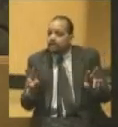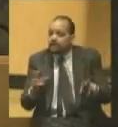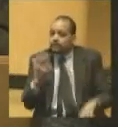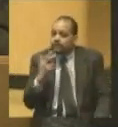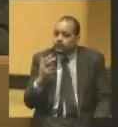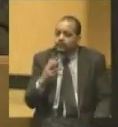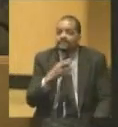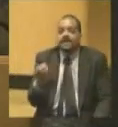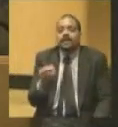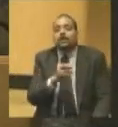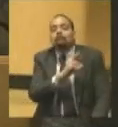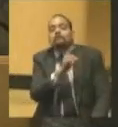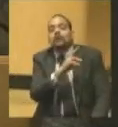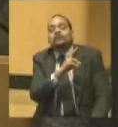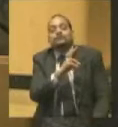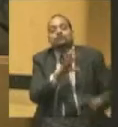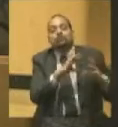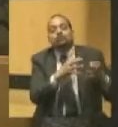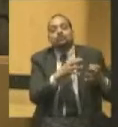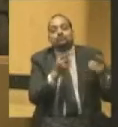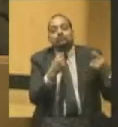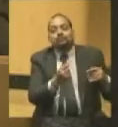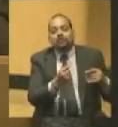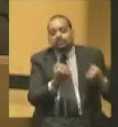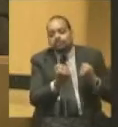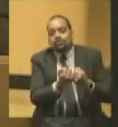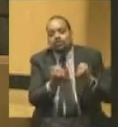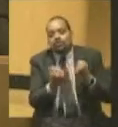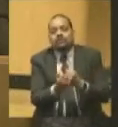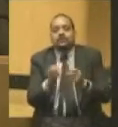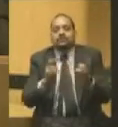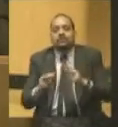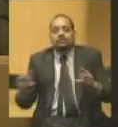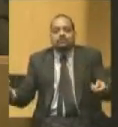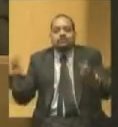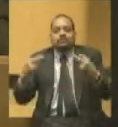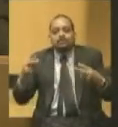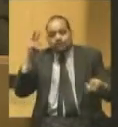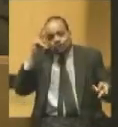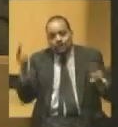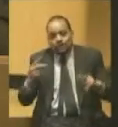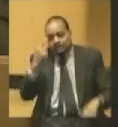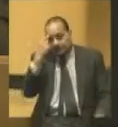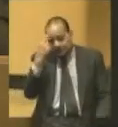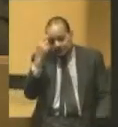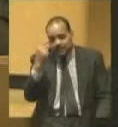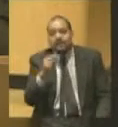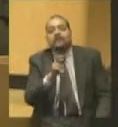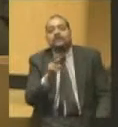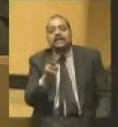in their power to further that impression, to make Vallandigham into a peace candidate.